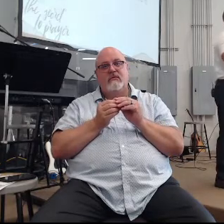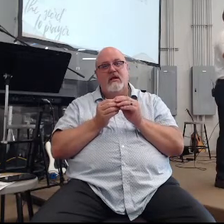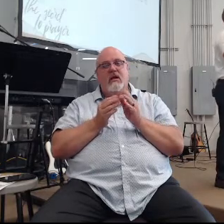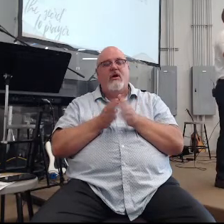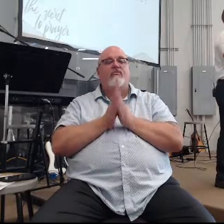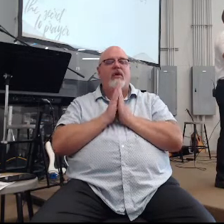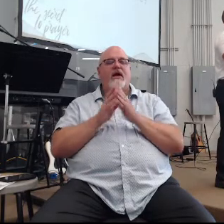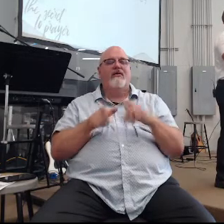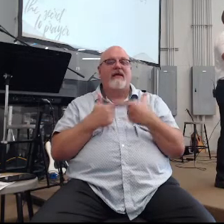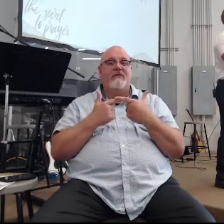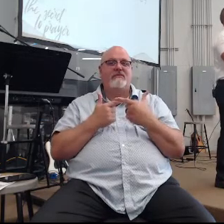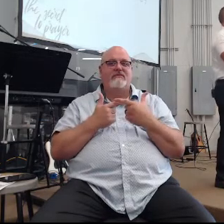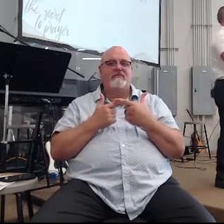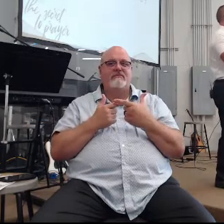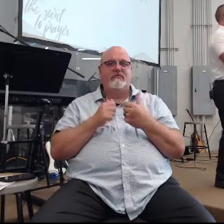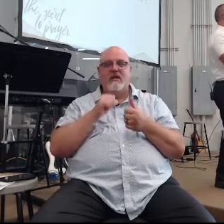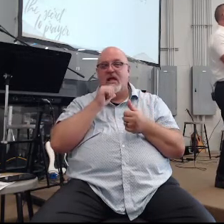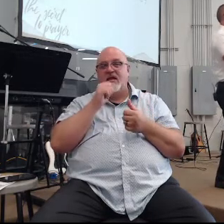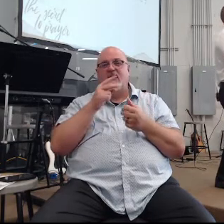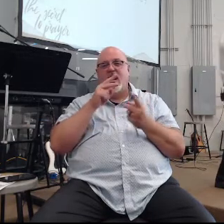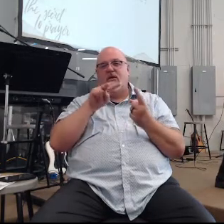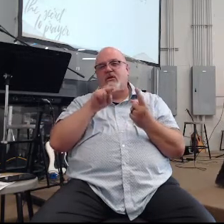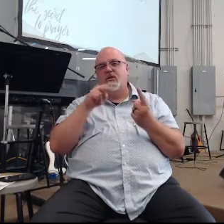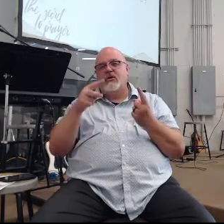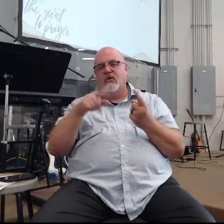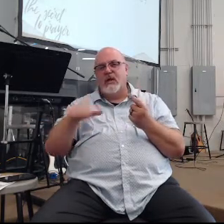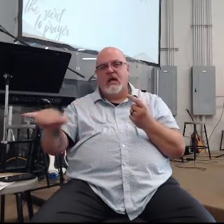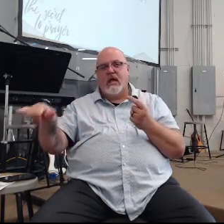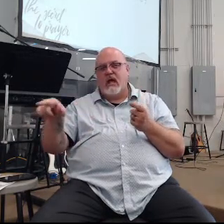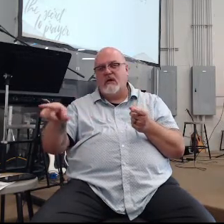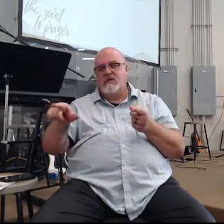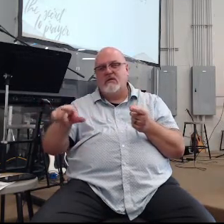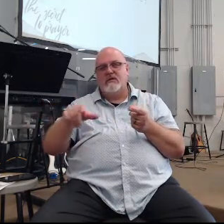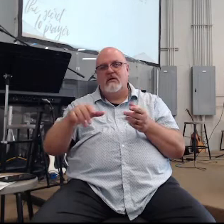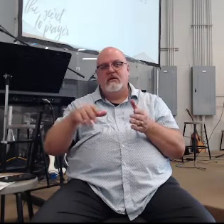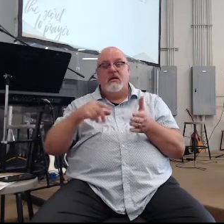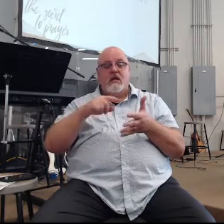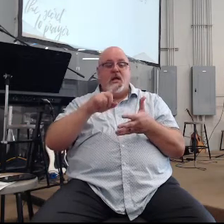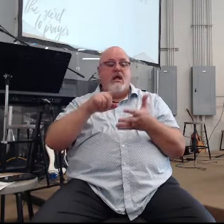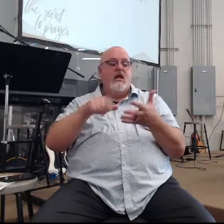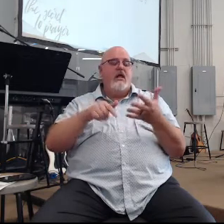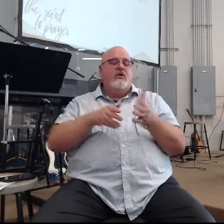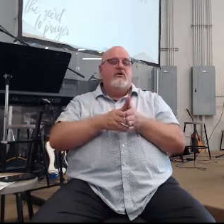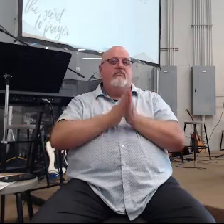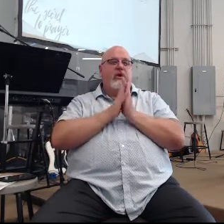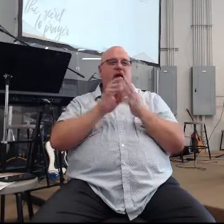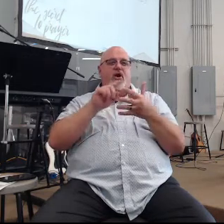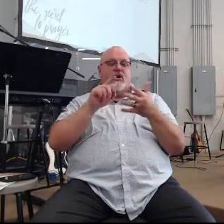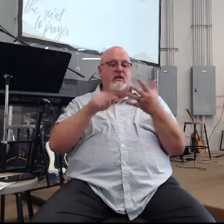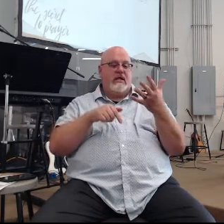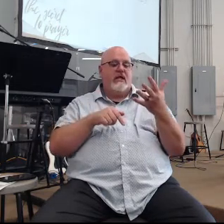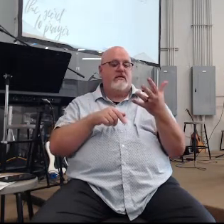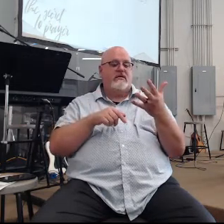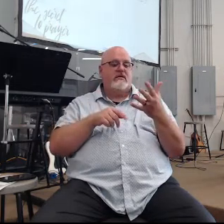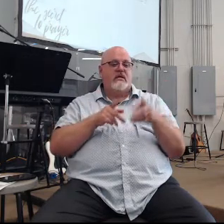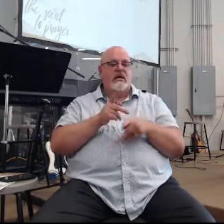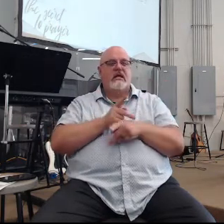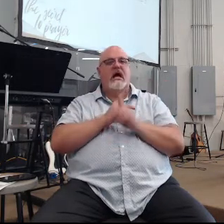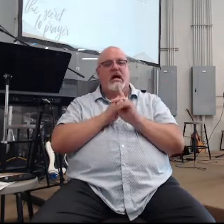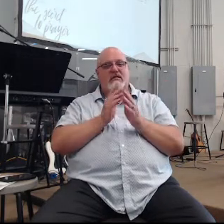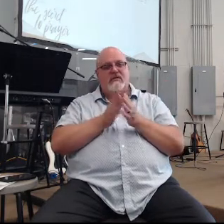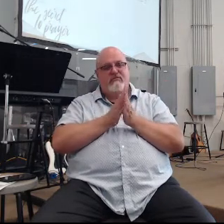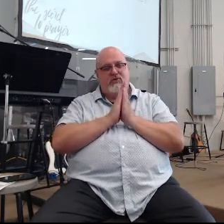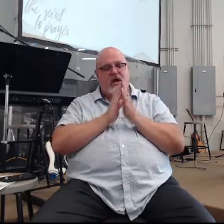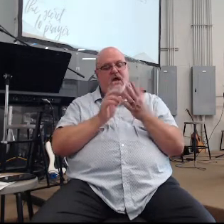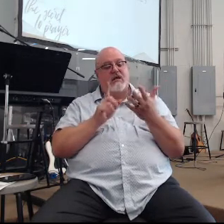life it's not looking at here's a prayer list here's different styles of praying it's